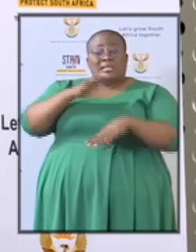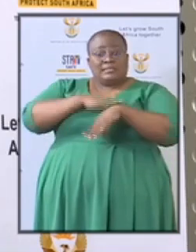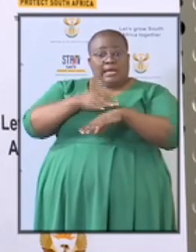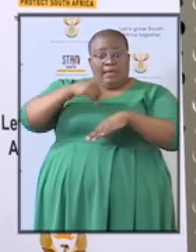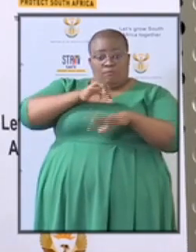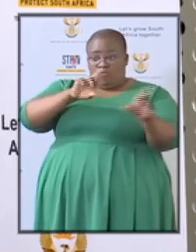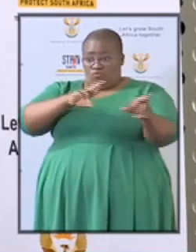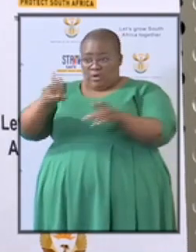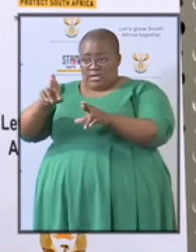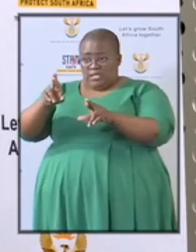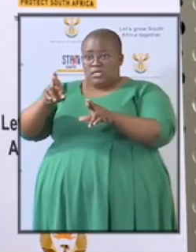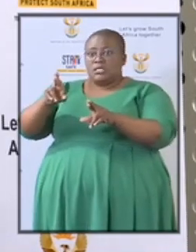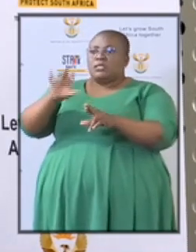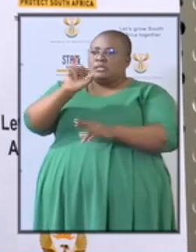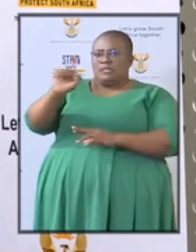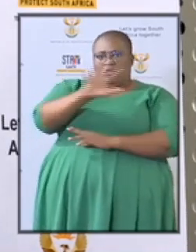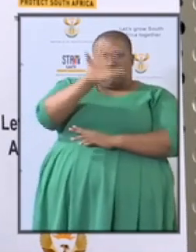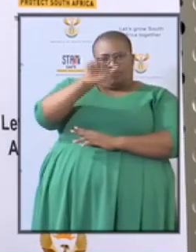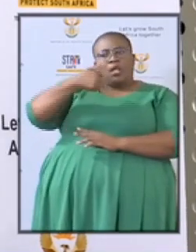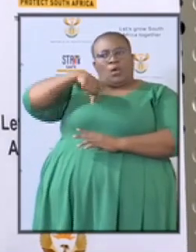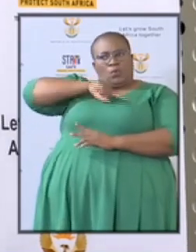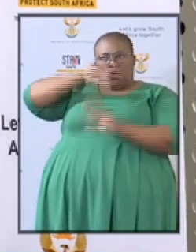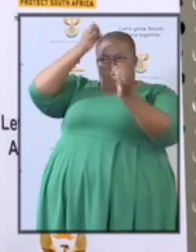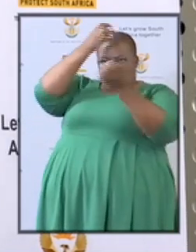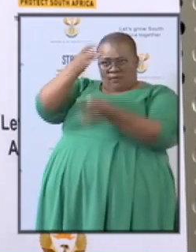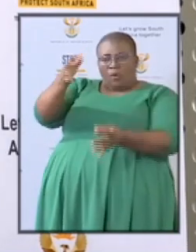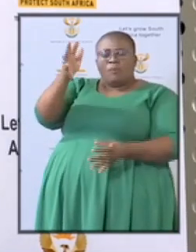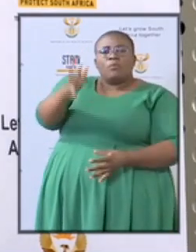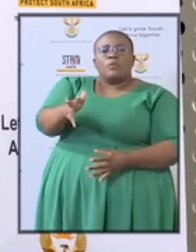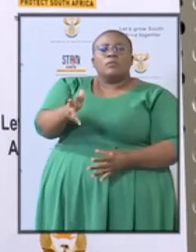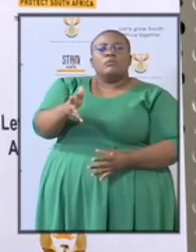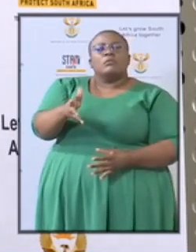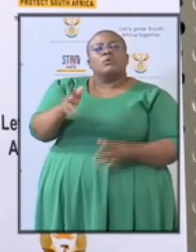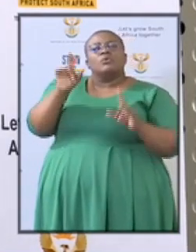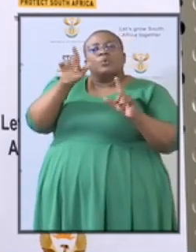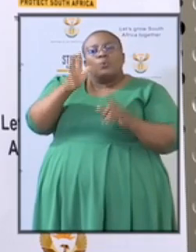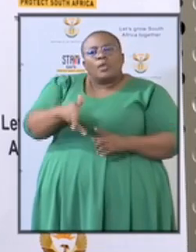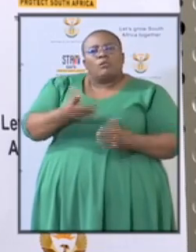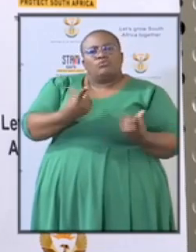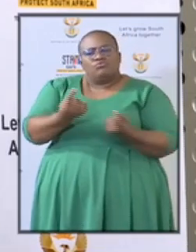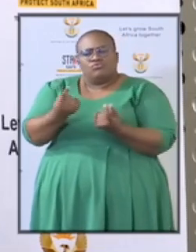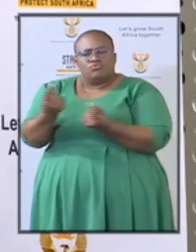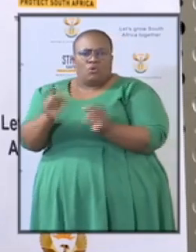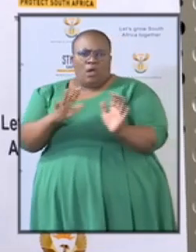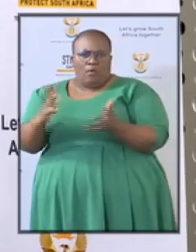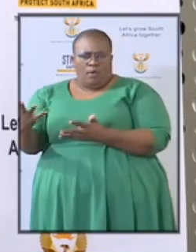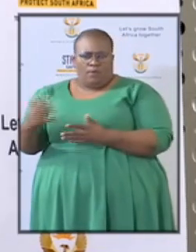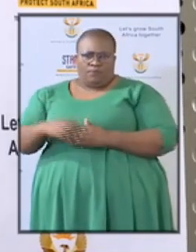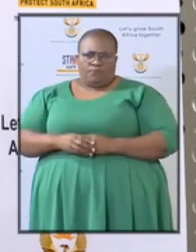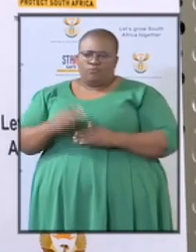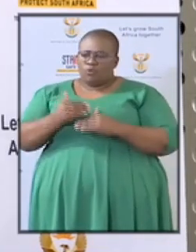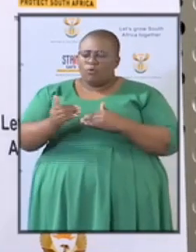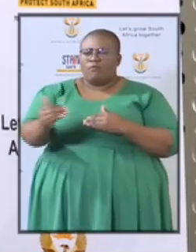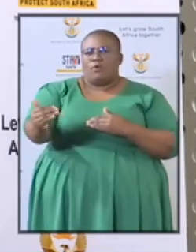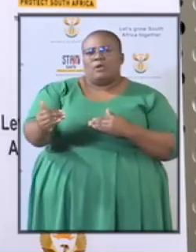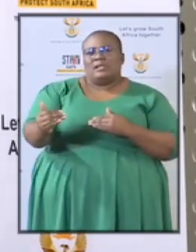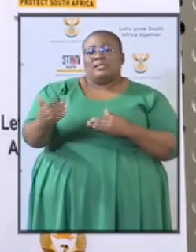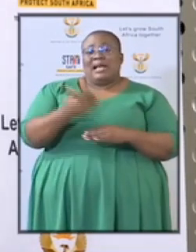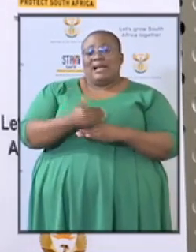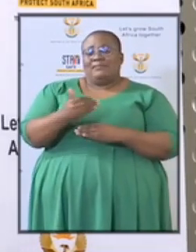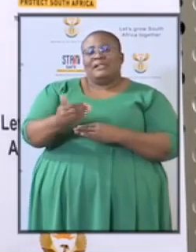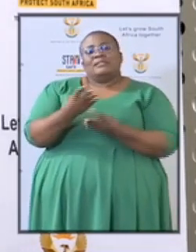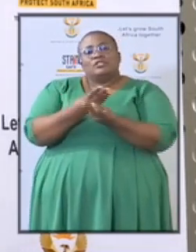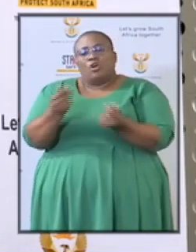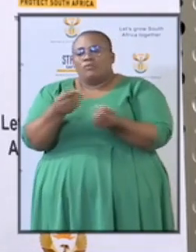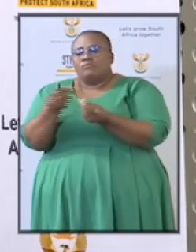able to inform the nation that this is the direction that we may need the fusion center to take going forward after they've resolved some of